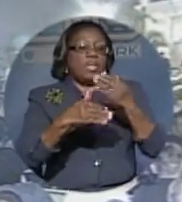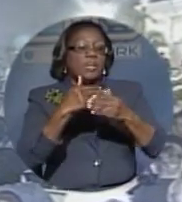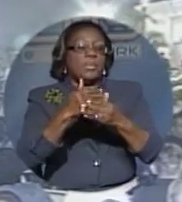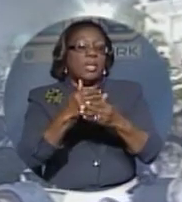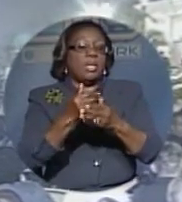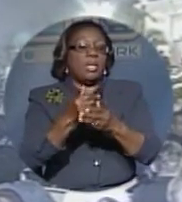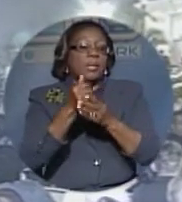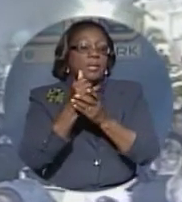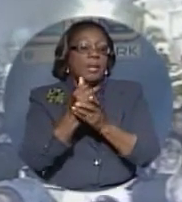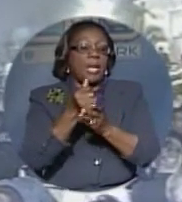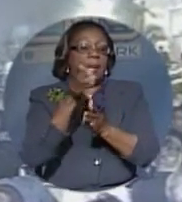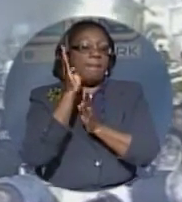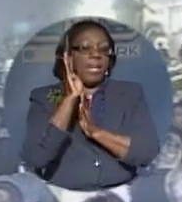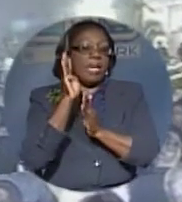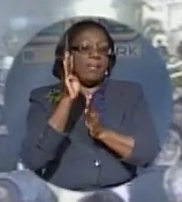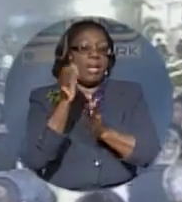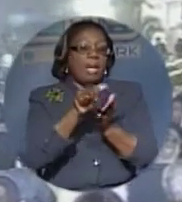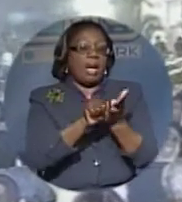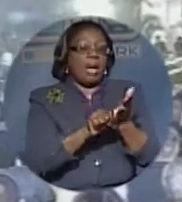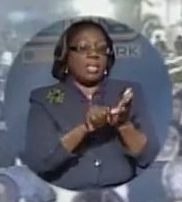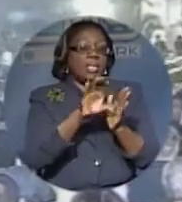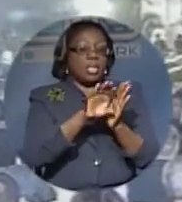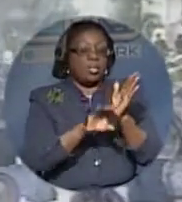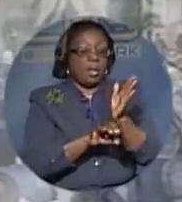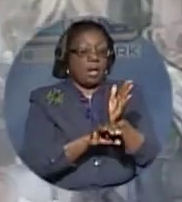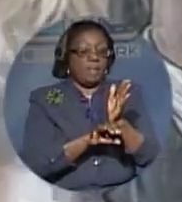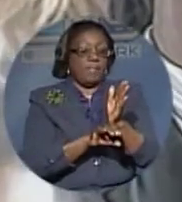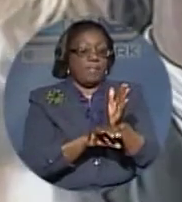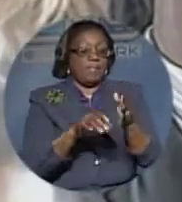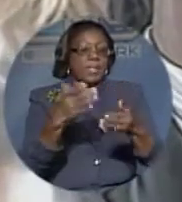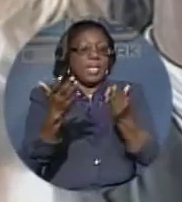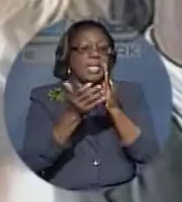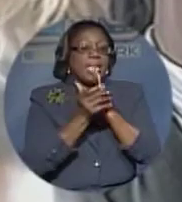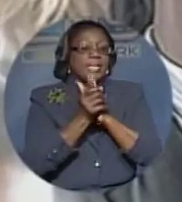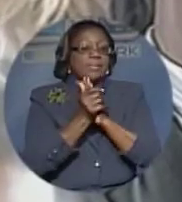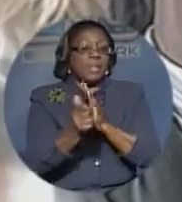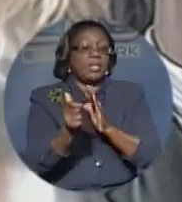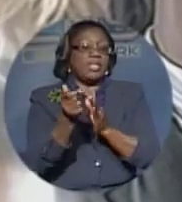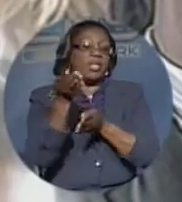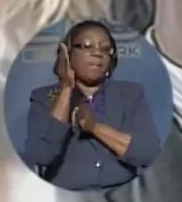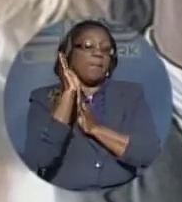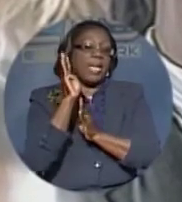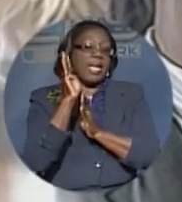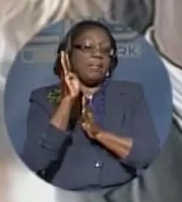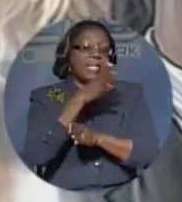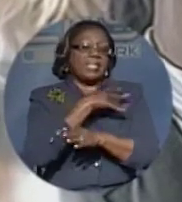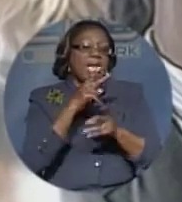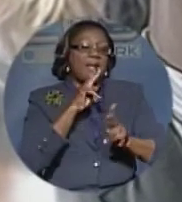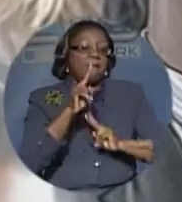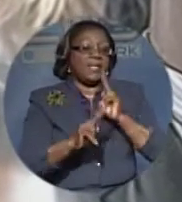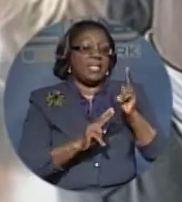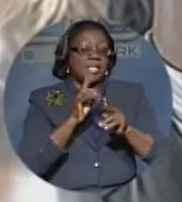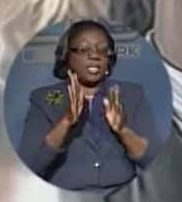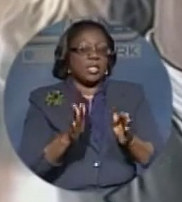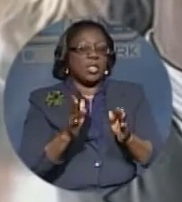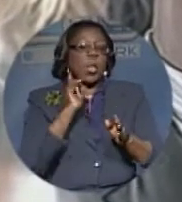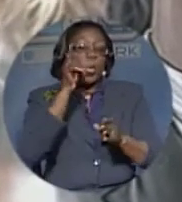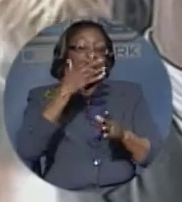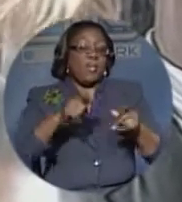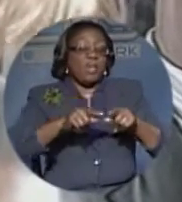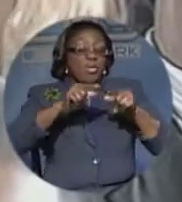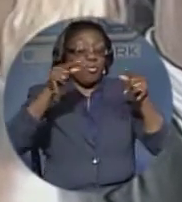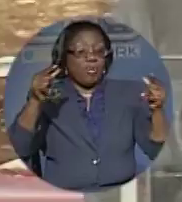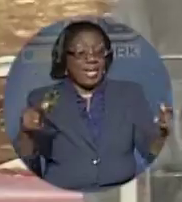arts and crafts. The experience of Bahamians and visitors will be greatly enhanced from the moment they arrive in New